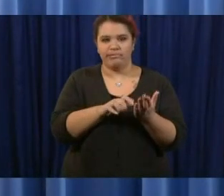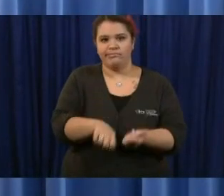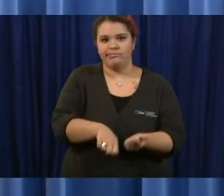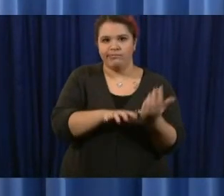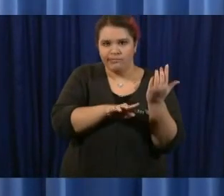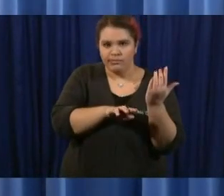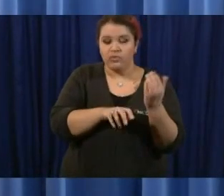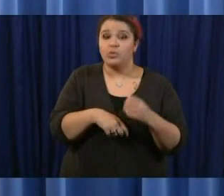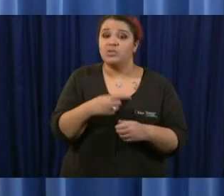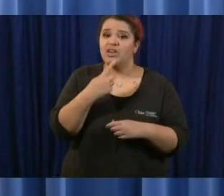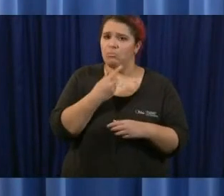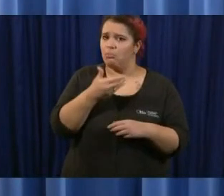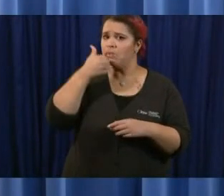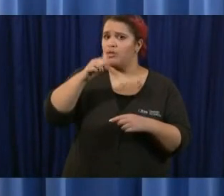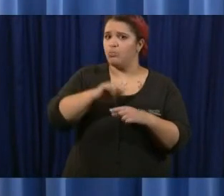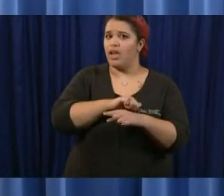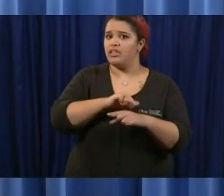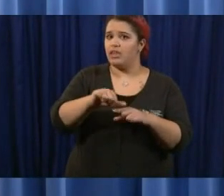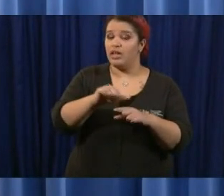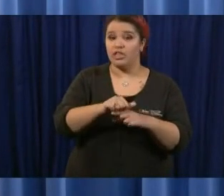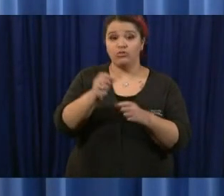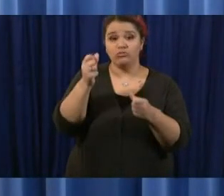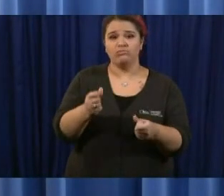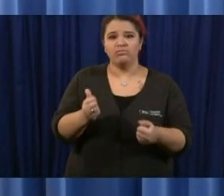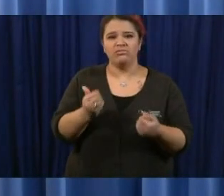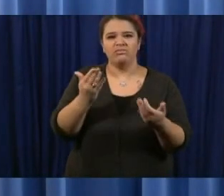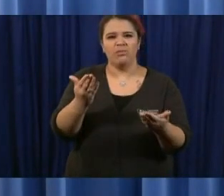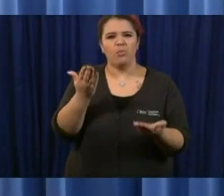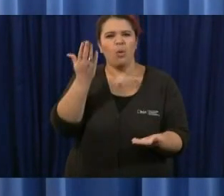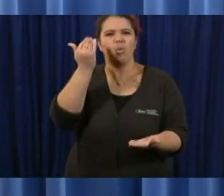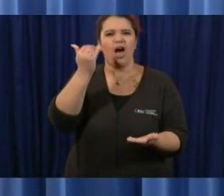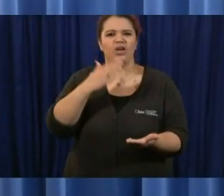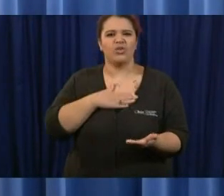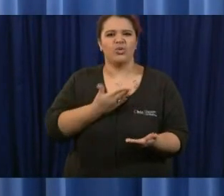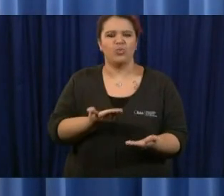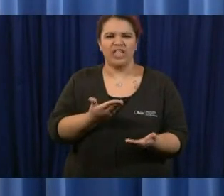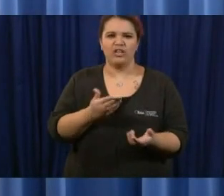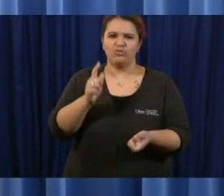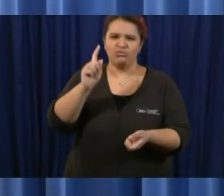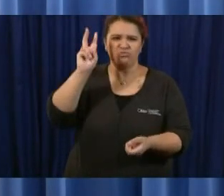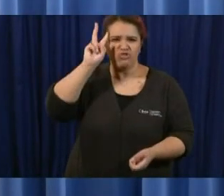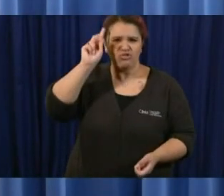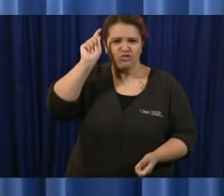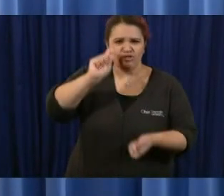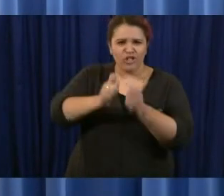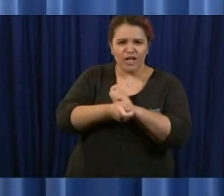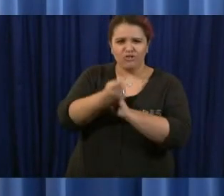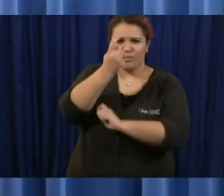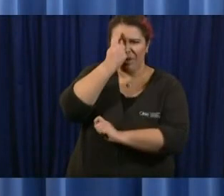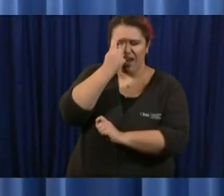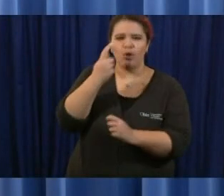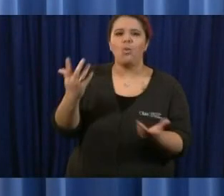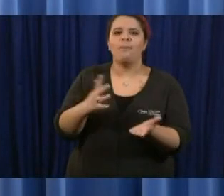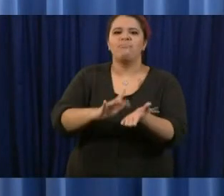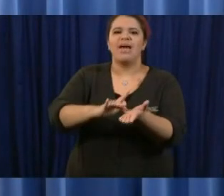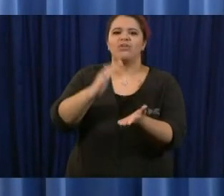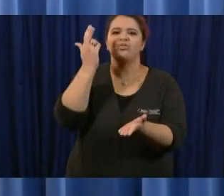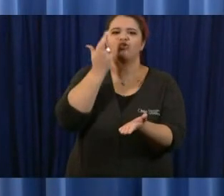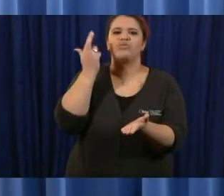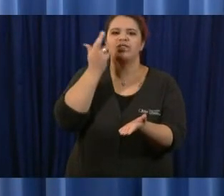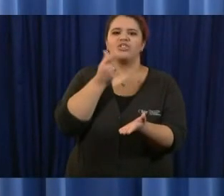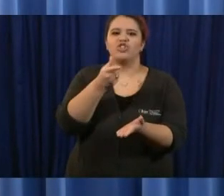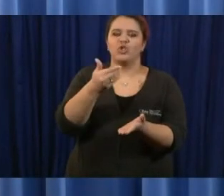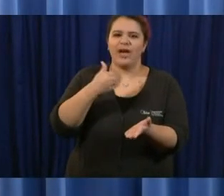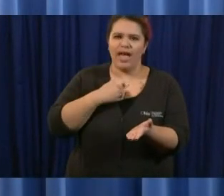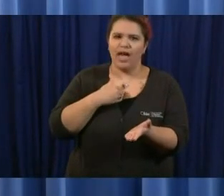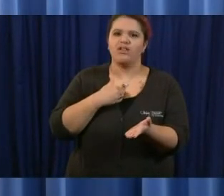uh why back off that stance what medical reason do you have for reversing that position